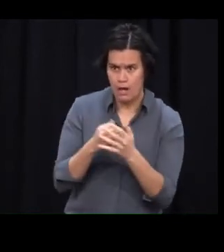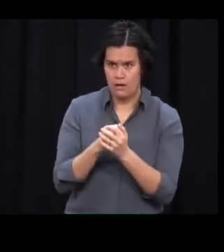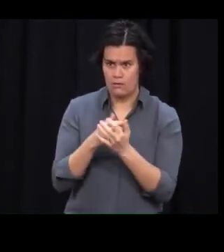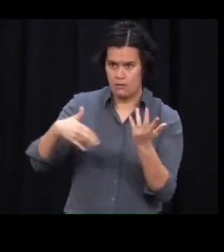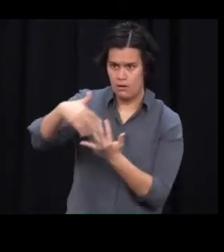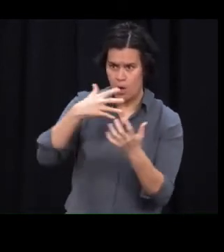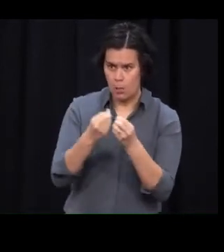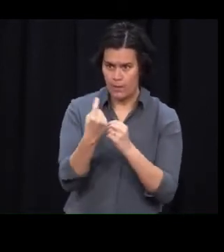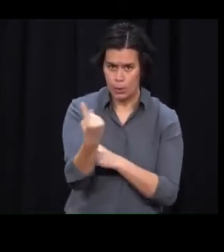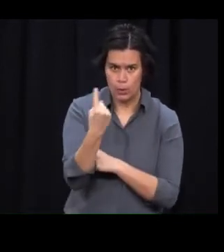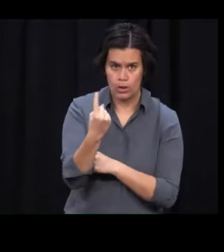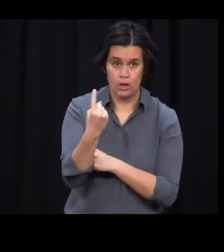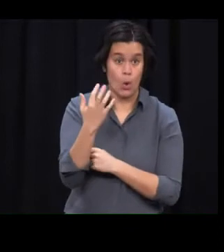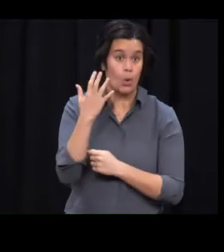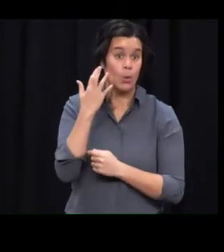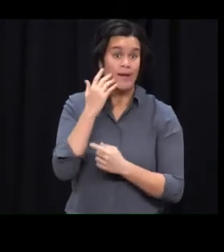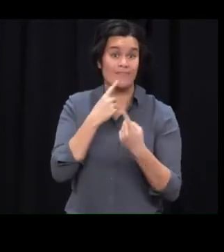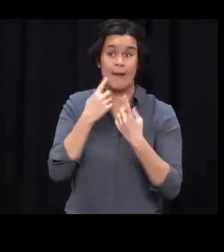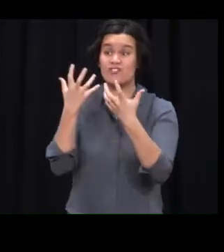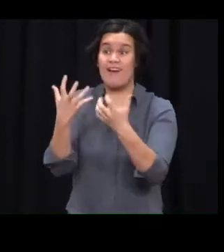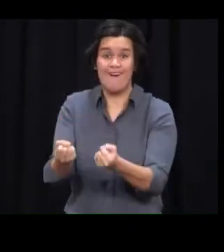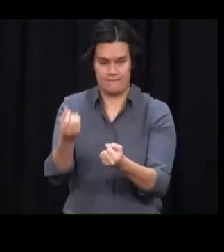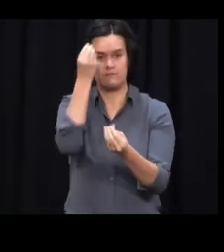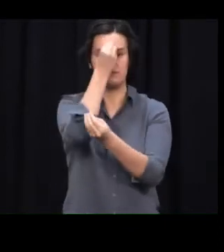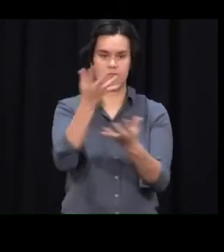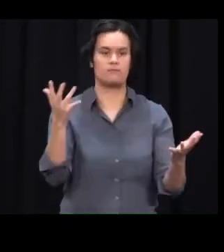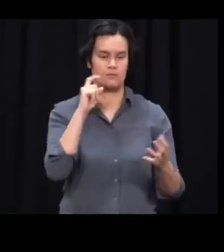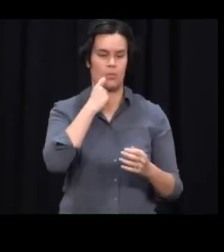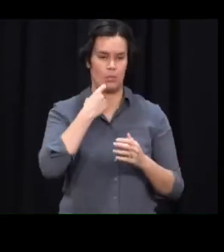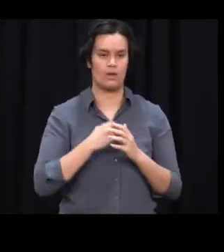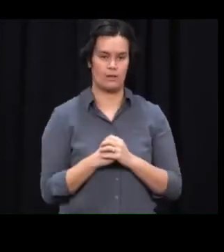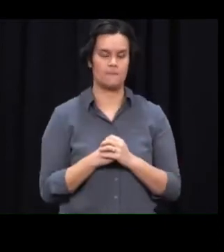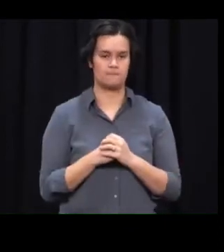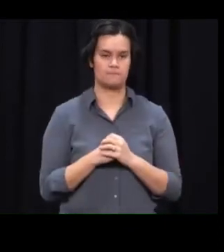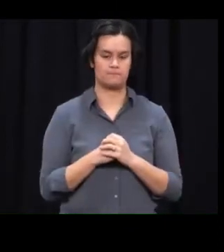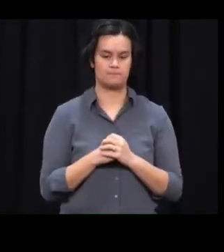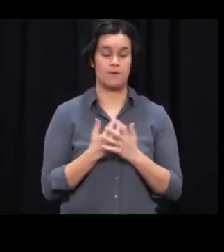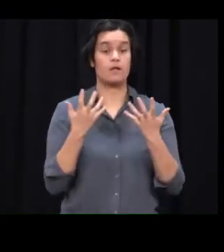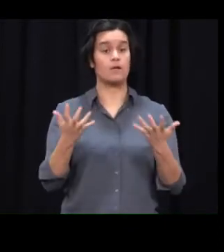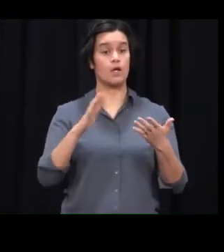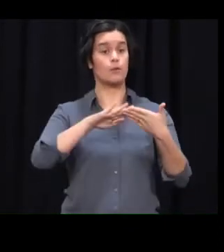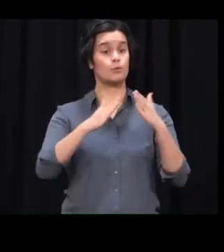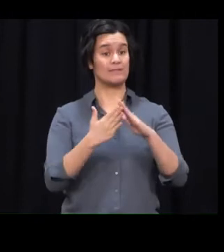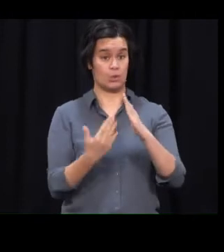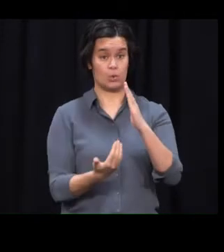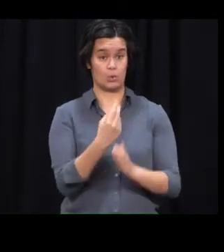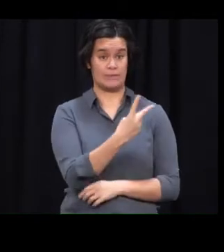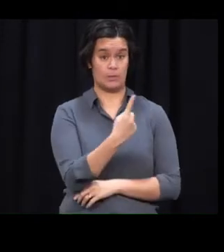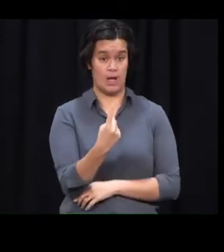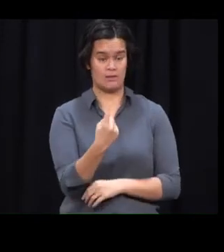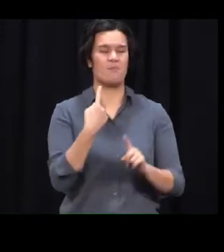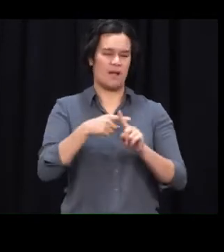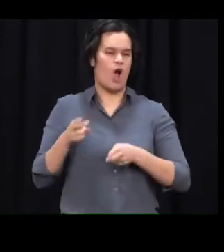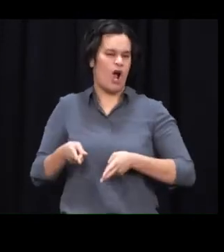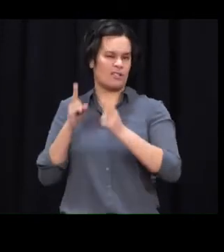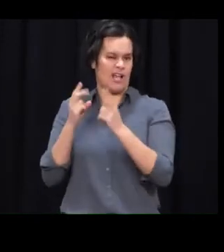information will be released as it becomes available. In addition to the community cases, there are three cases to report in managed isolation today.